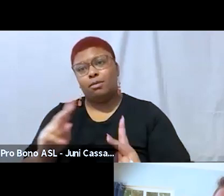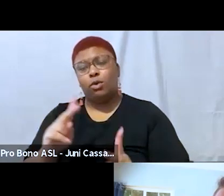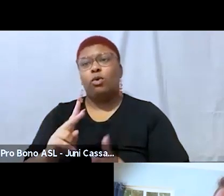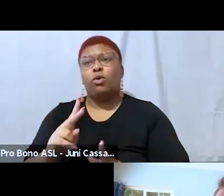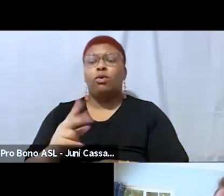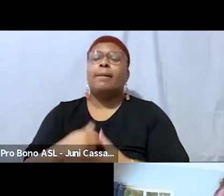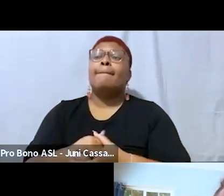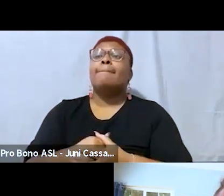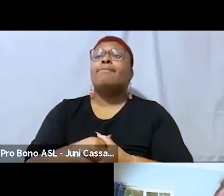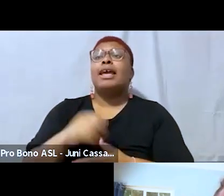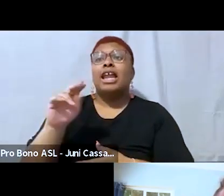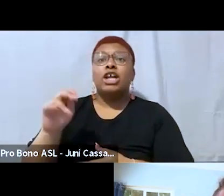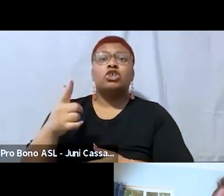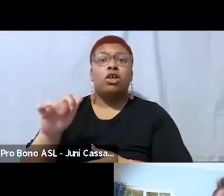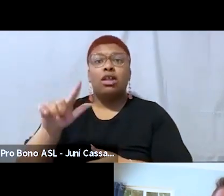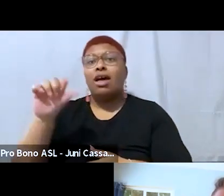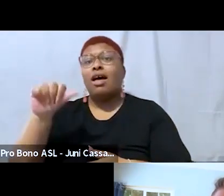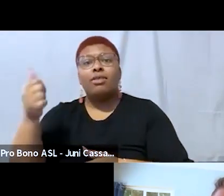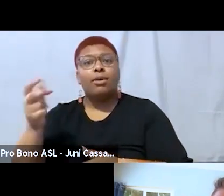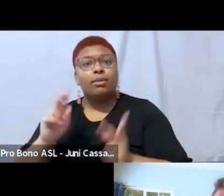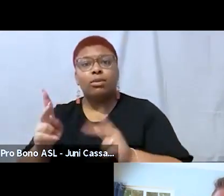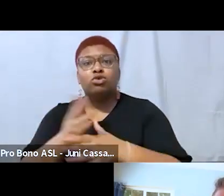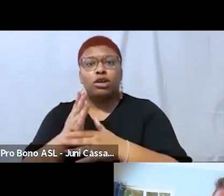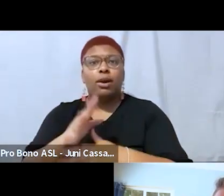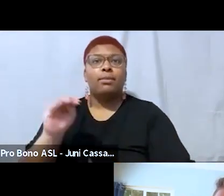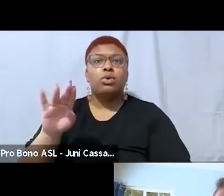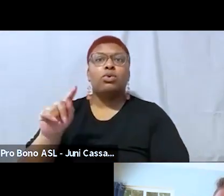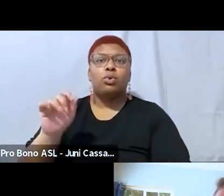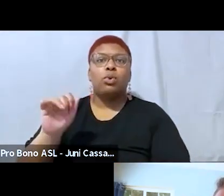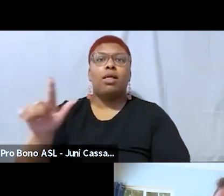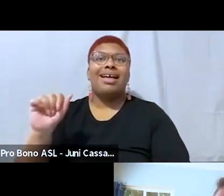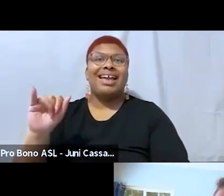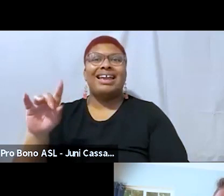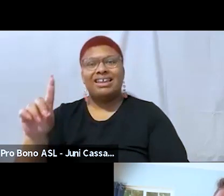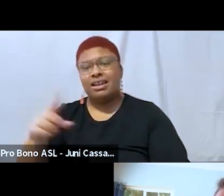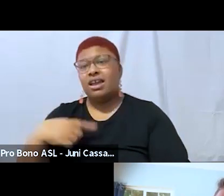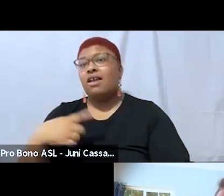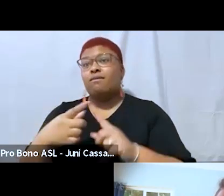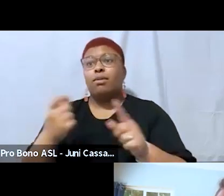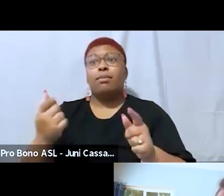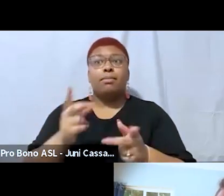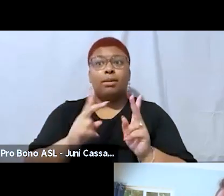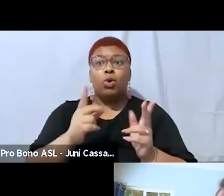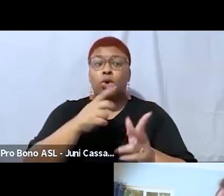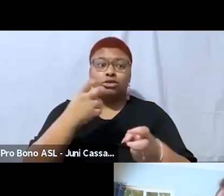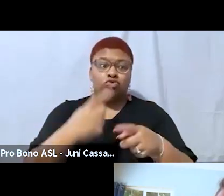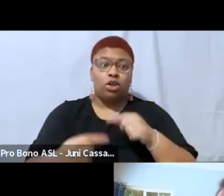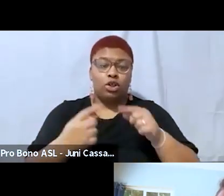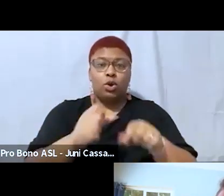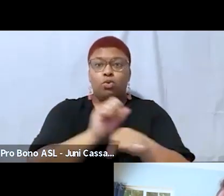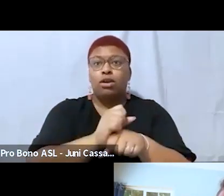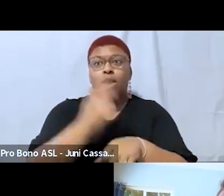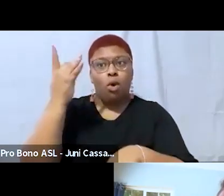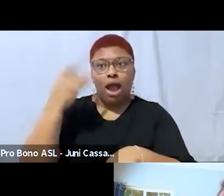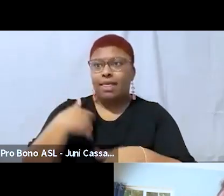in fact communities share mutual aid requests from people that are often from people who are having a more difficult time working because they're being